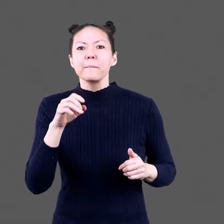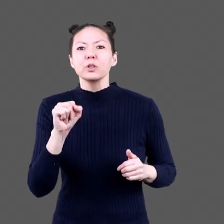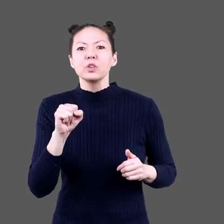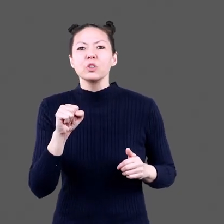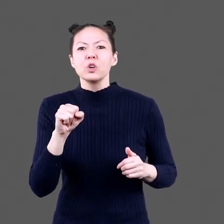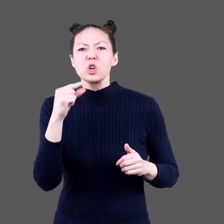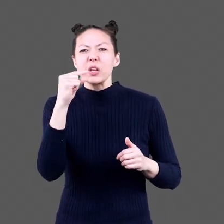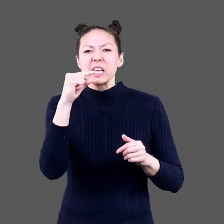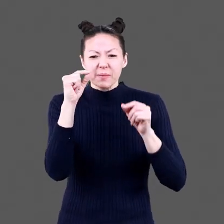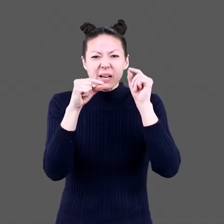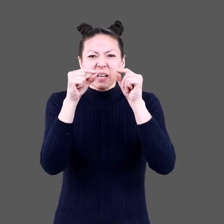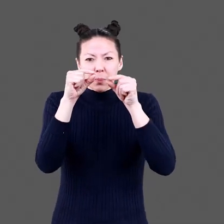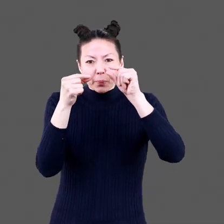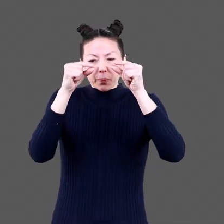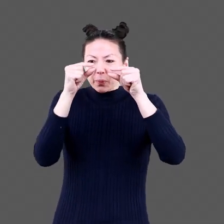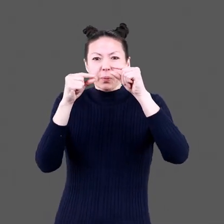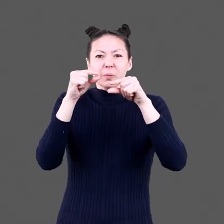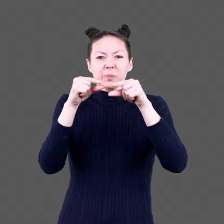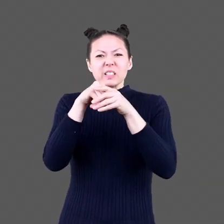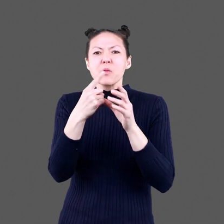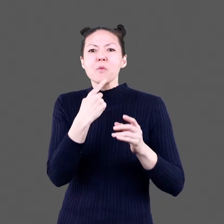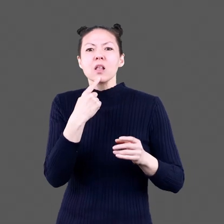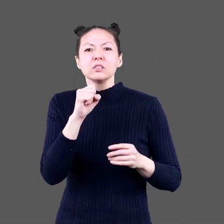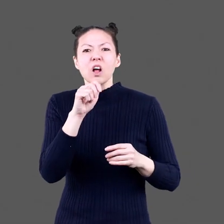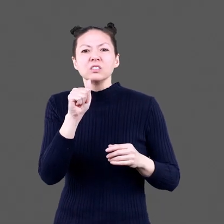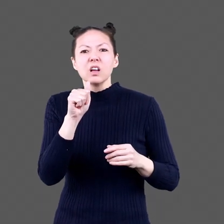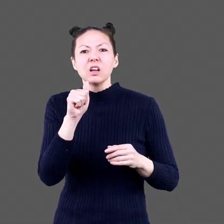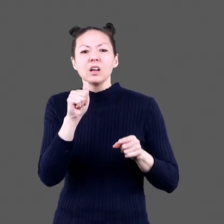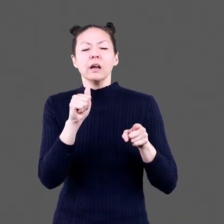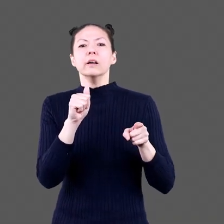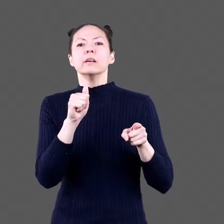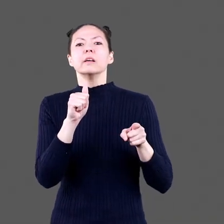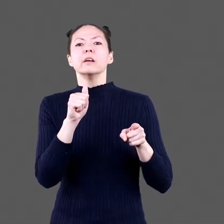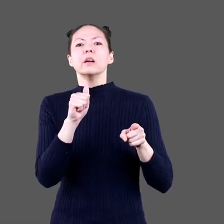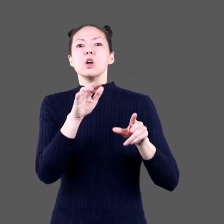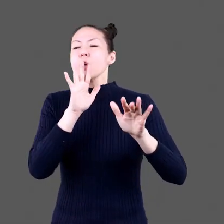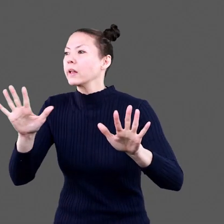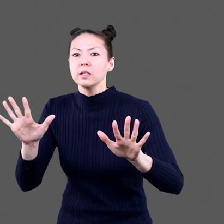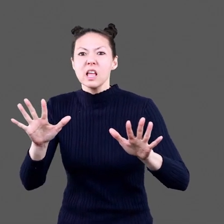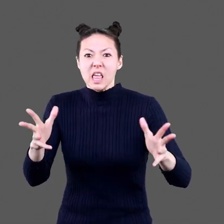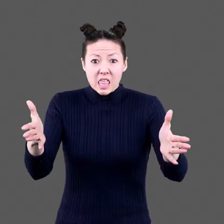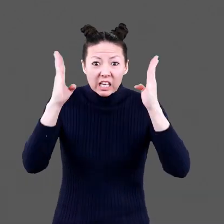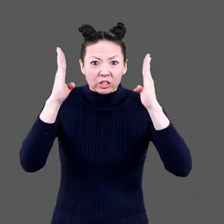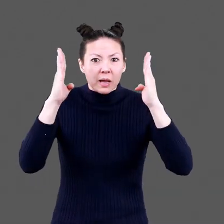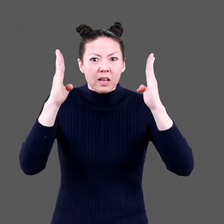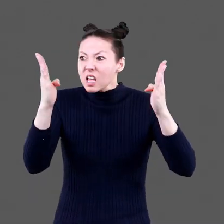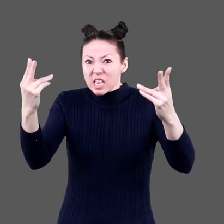jalapeno peppers Green specks float in the red salsa Dragons!